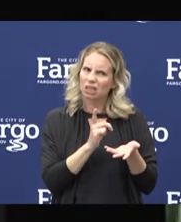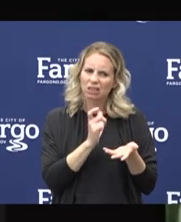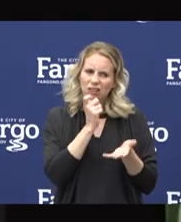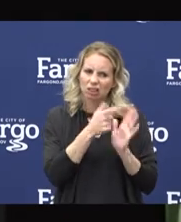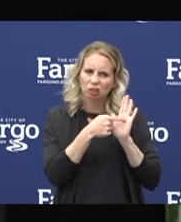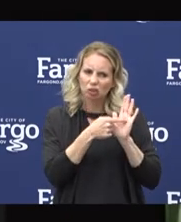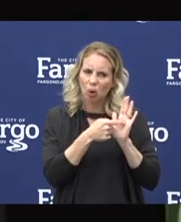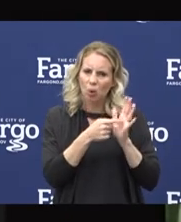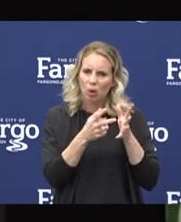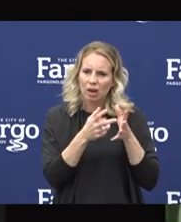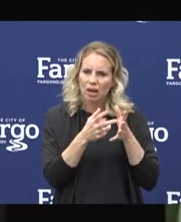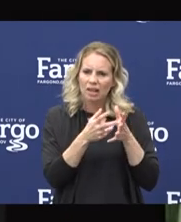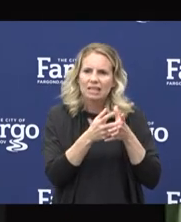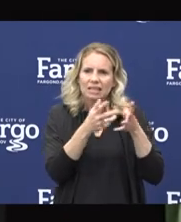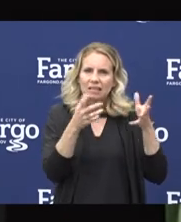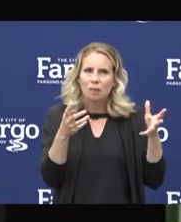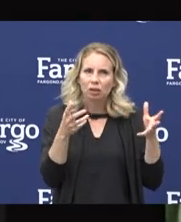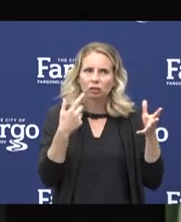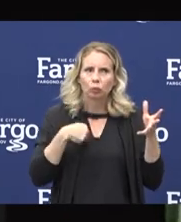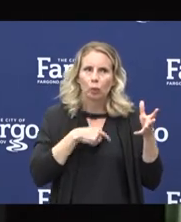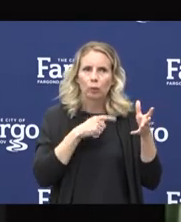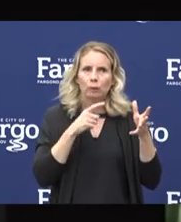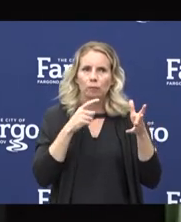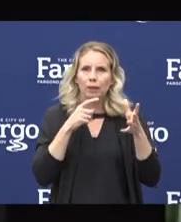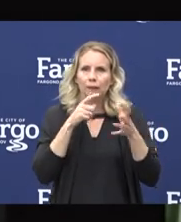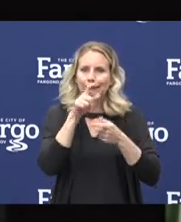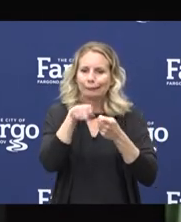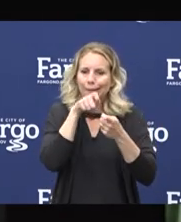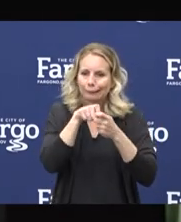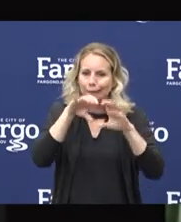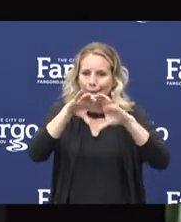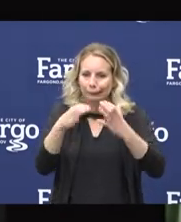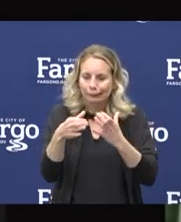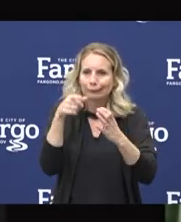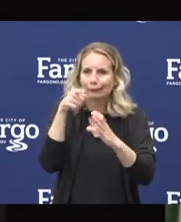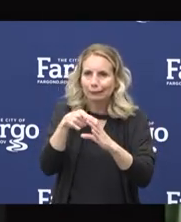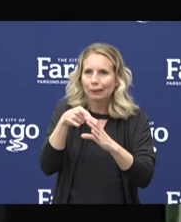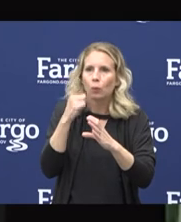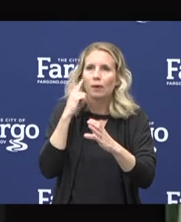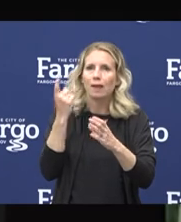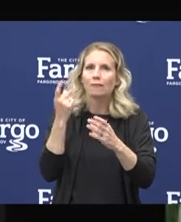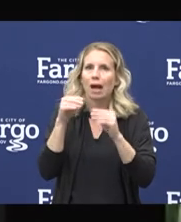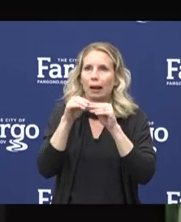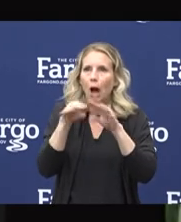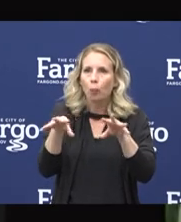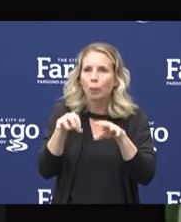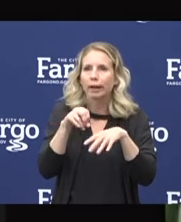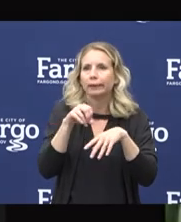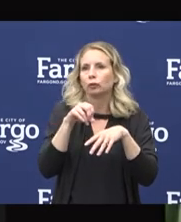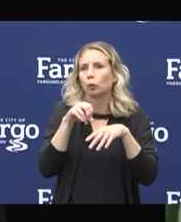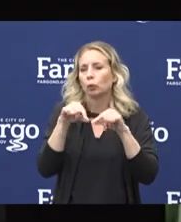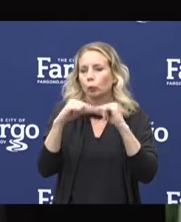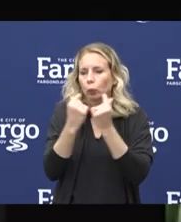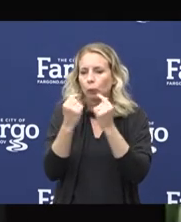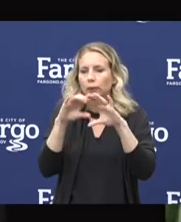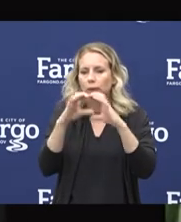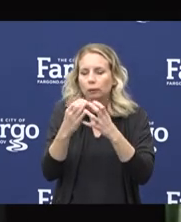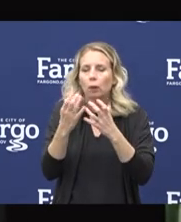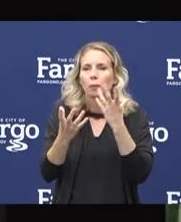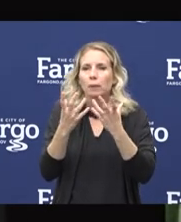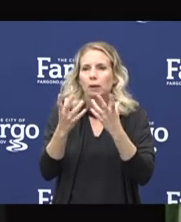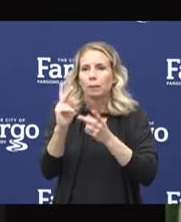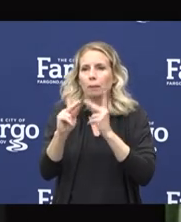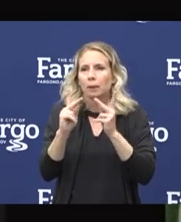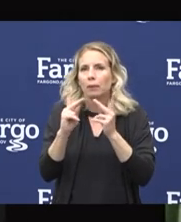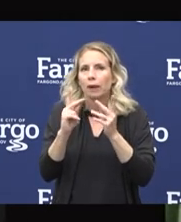nearly as much as where we've been targeting, where there have been clusters or outbreaks or high-risk settings or people who may be at greater risk.